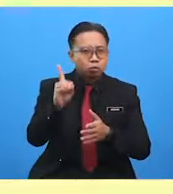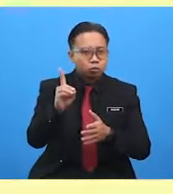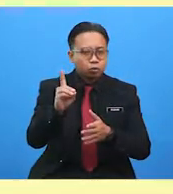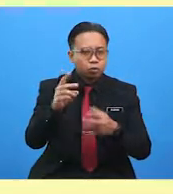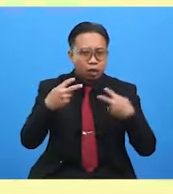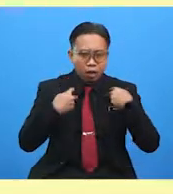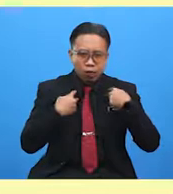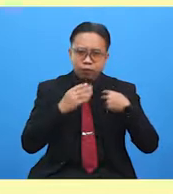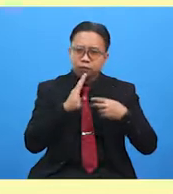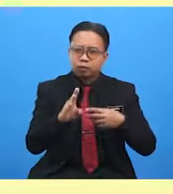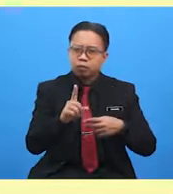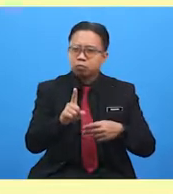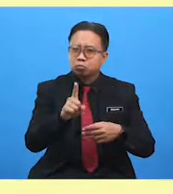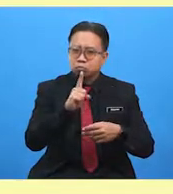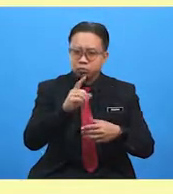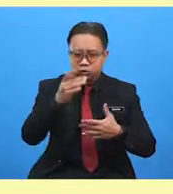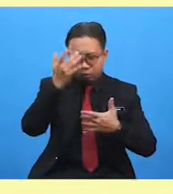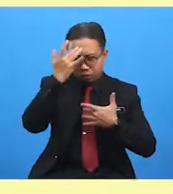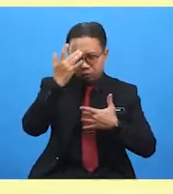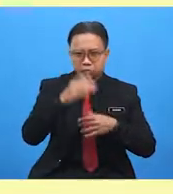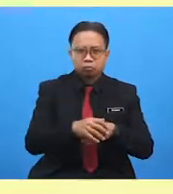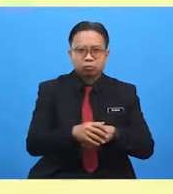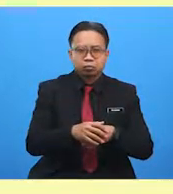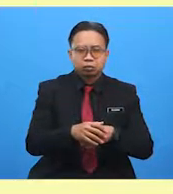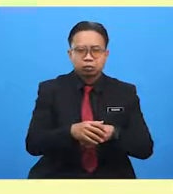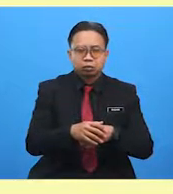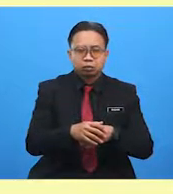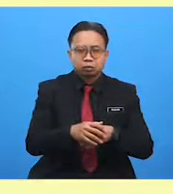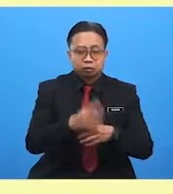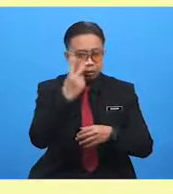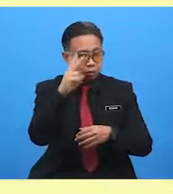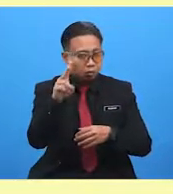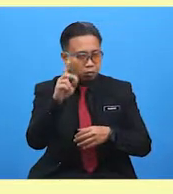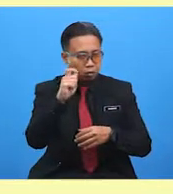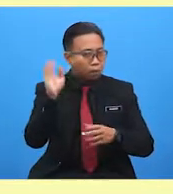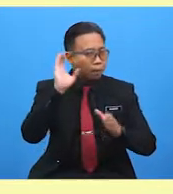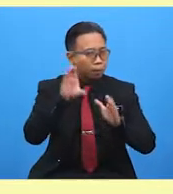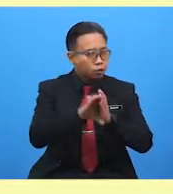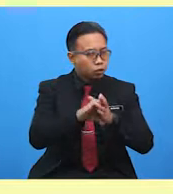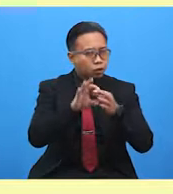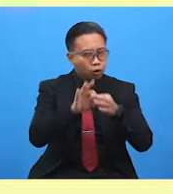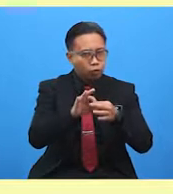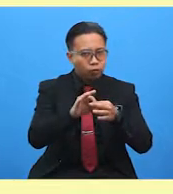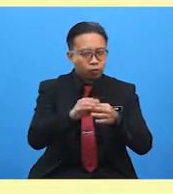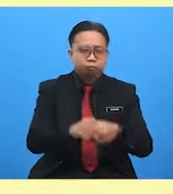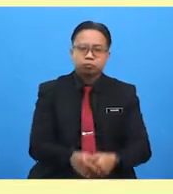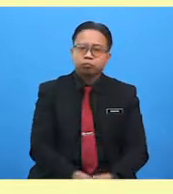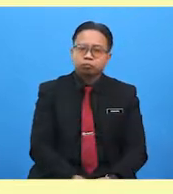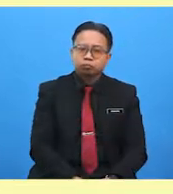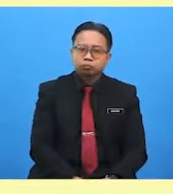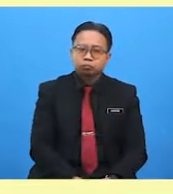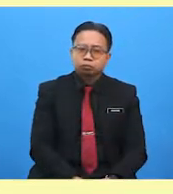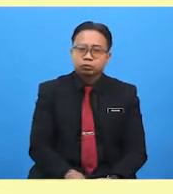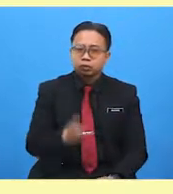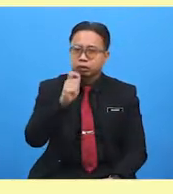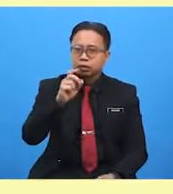painful if we'd been out in it. Did you see the picture of hailstones? So the